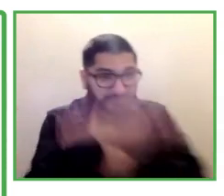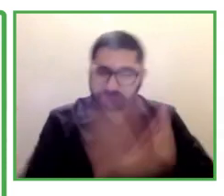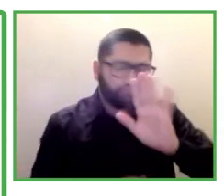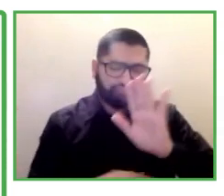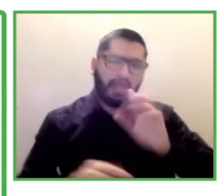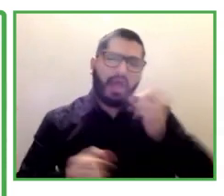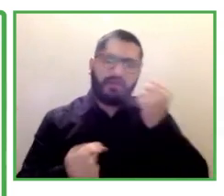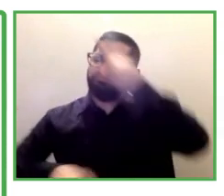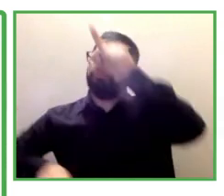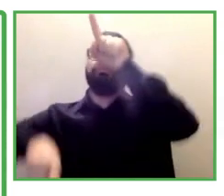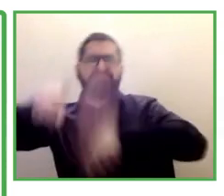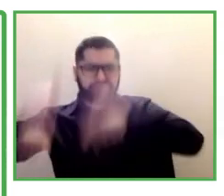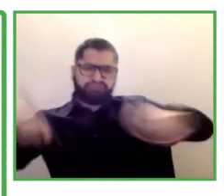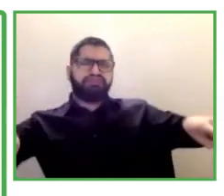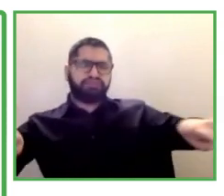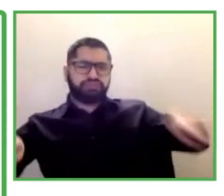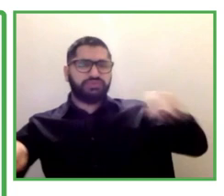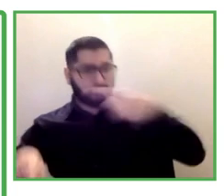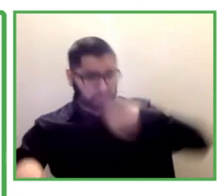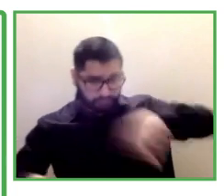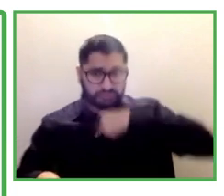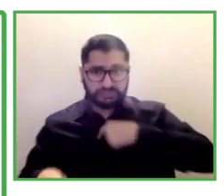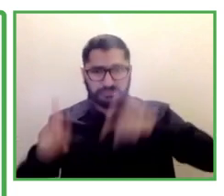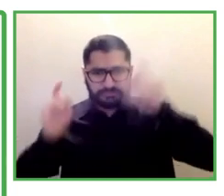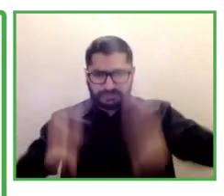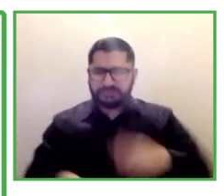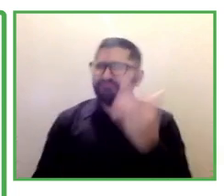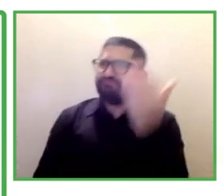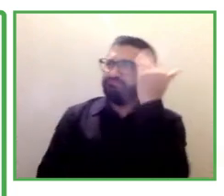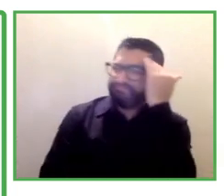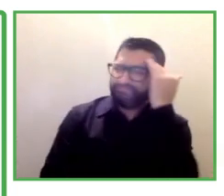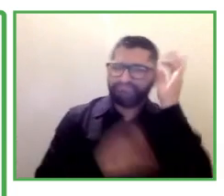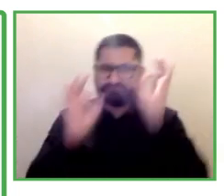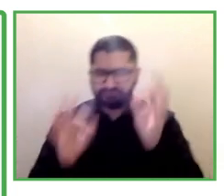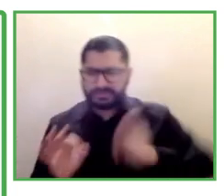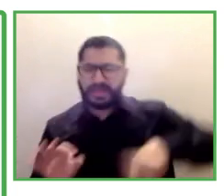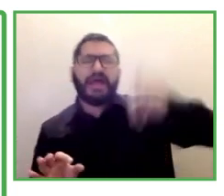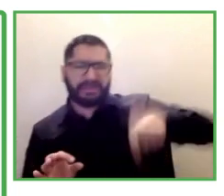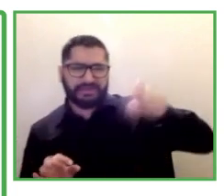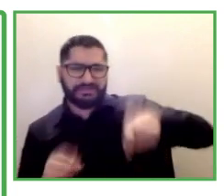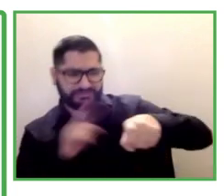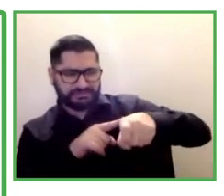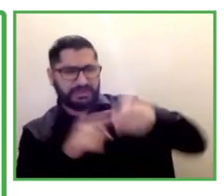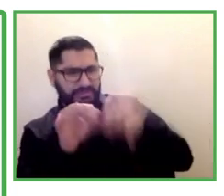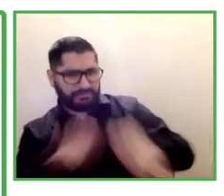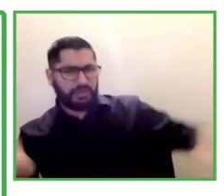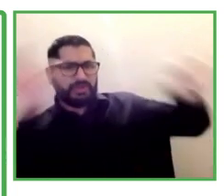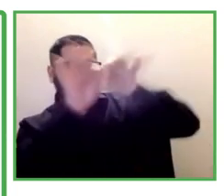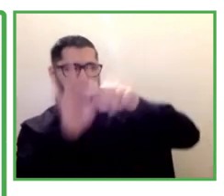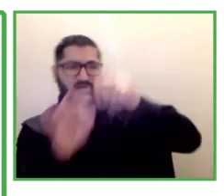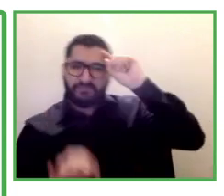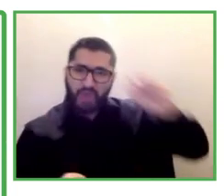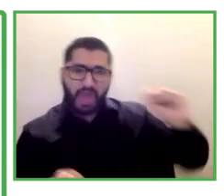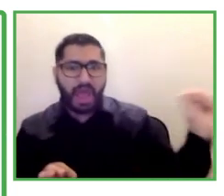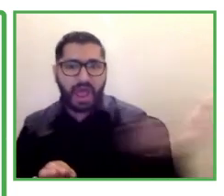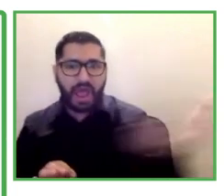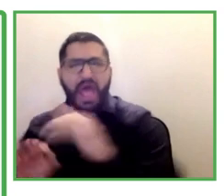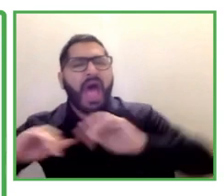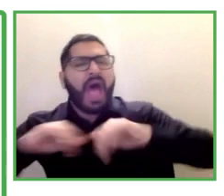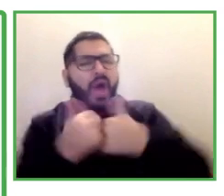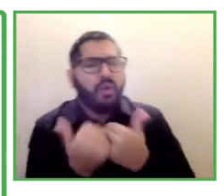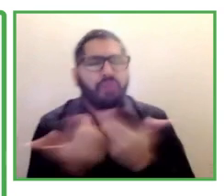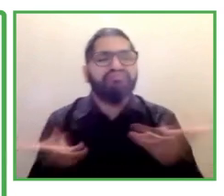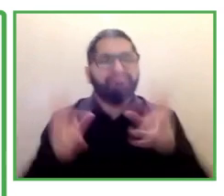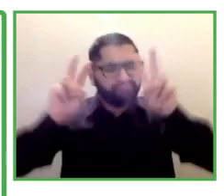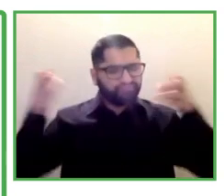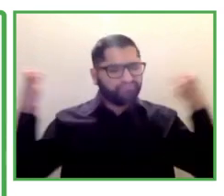seeds of inclusive employment, how can we make sure they really work and they, you know, come out to flowers and